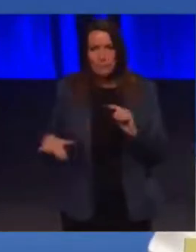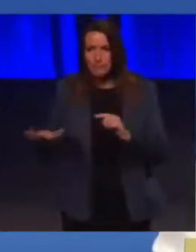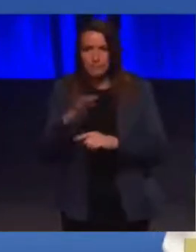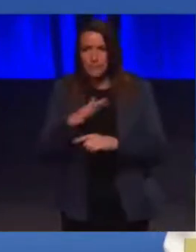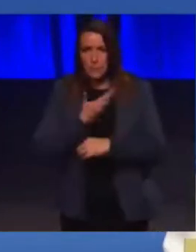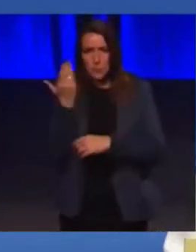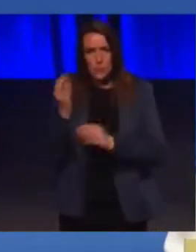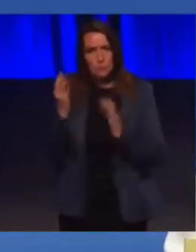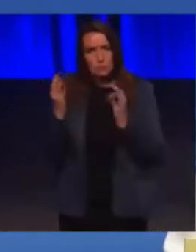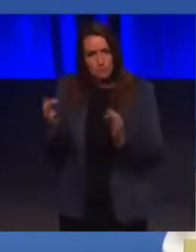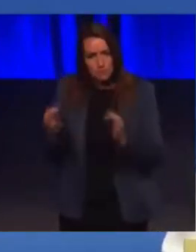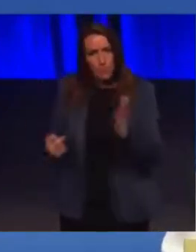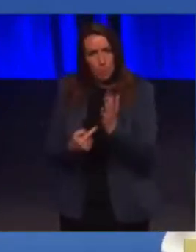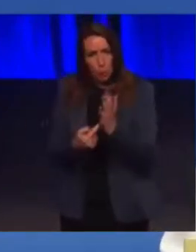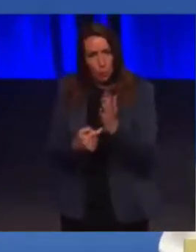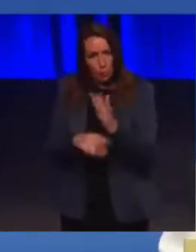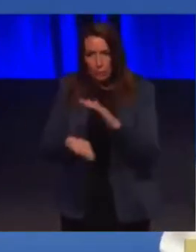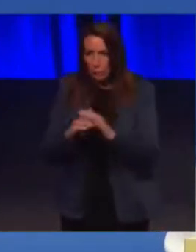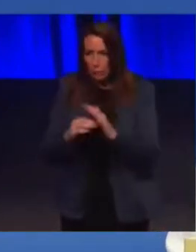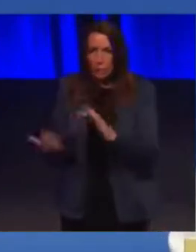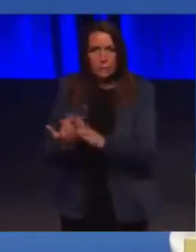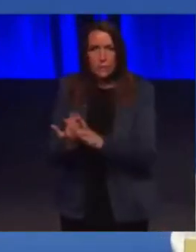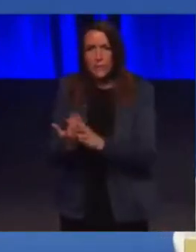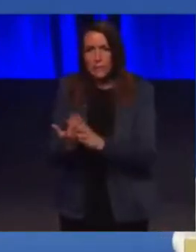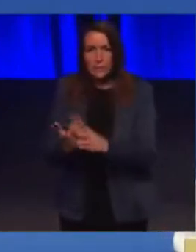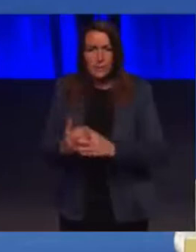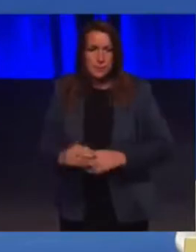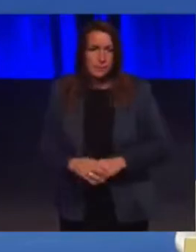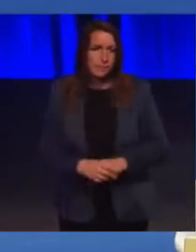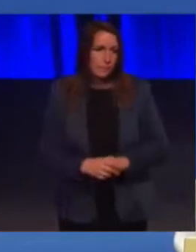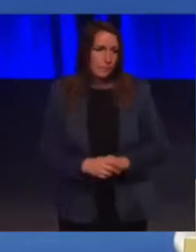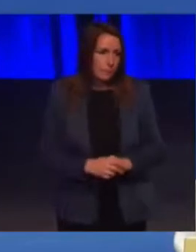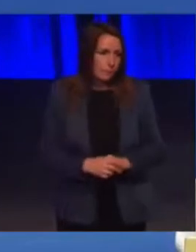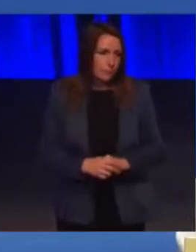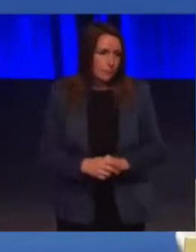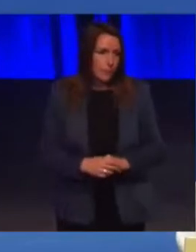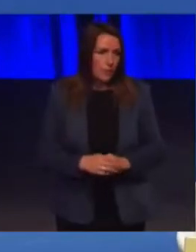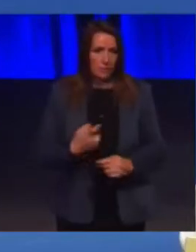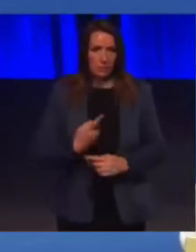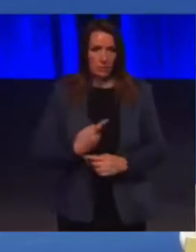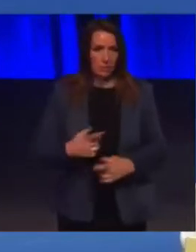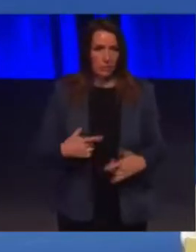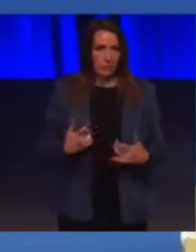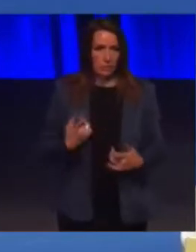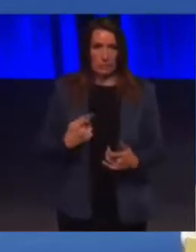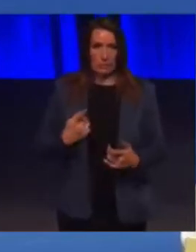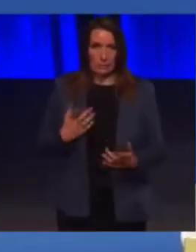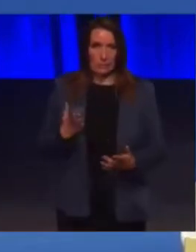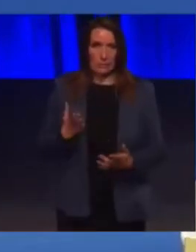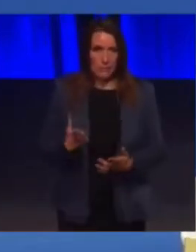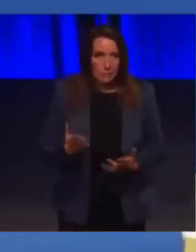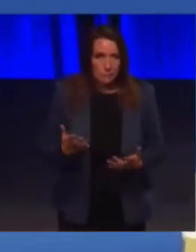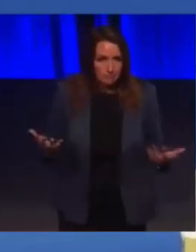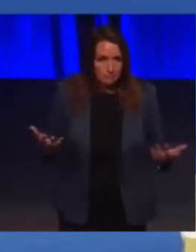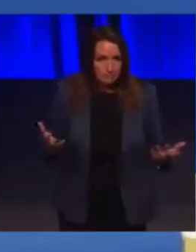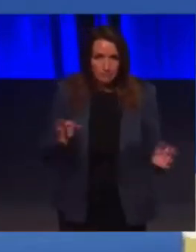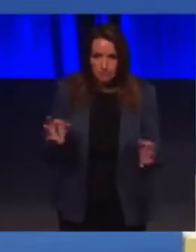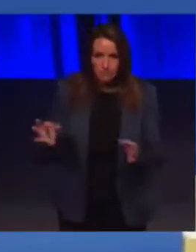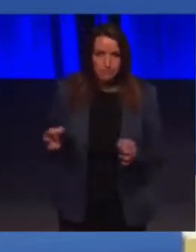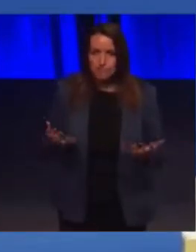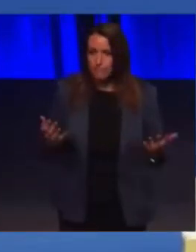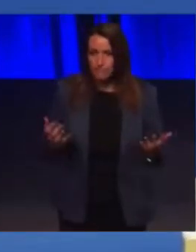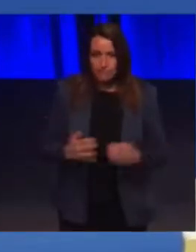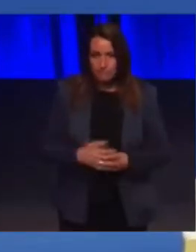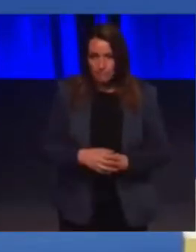who needs a fully accessible loo. I can't begin to imagine how restricting that must feel. And the same